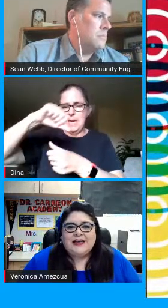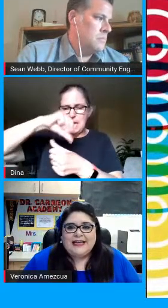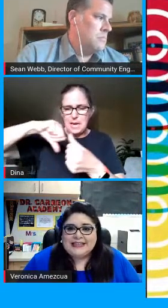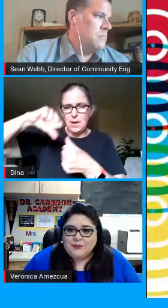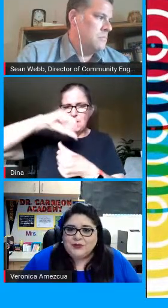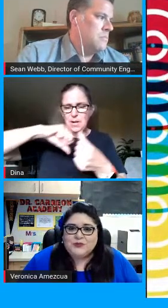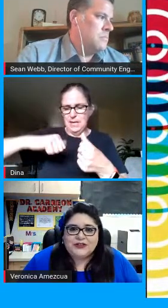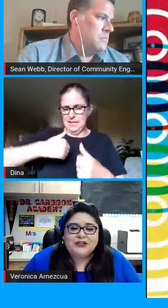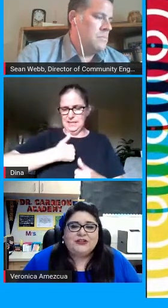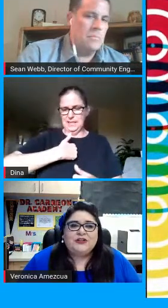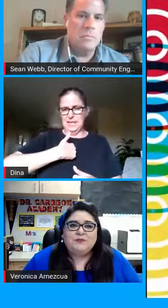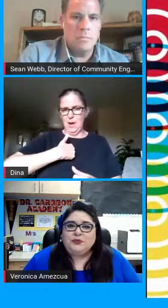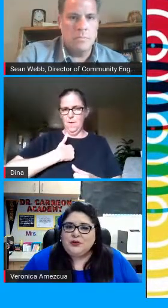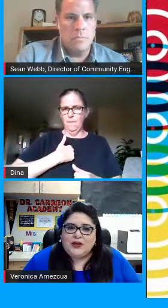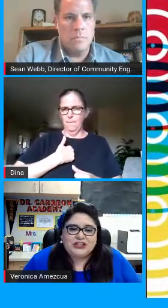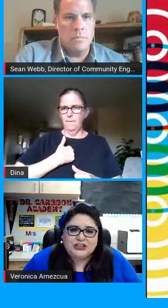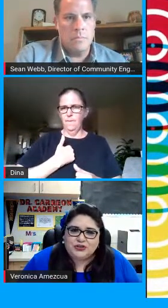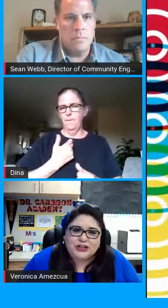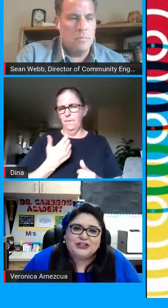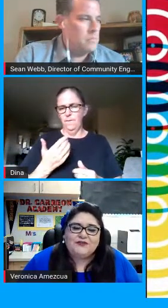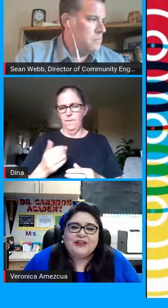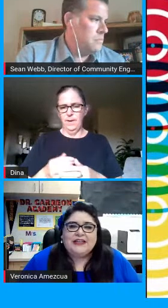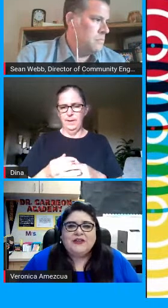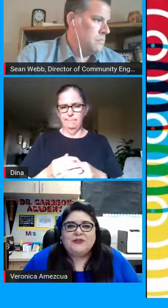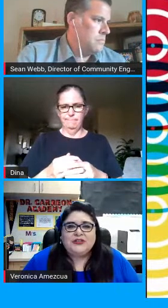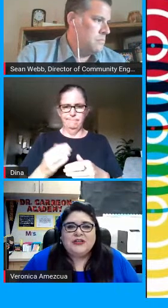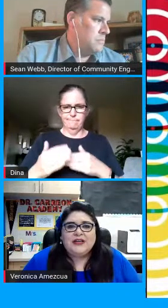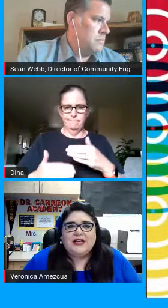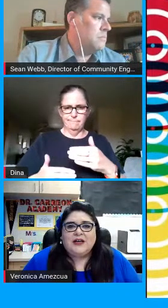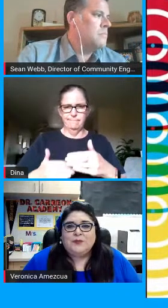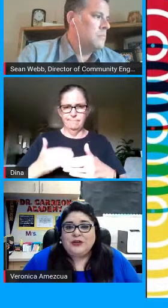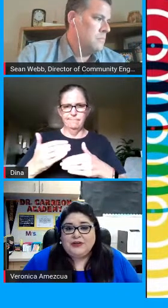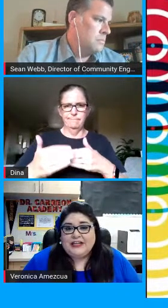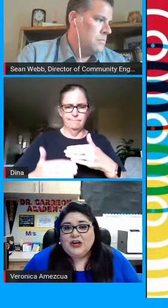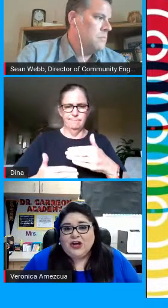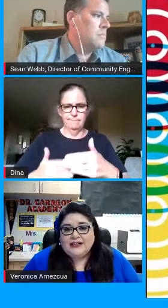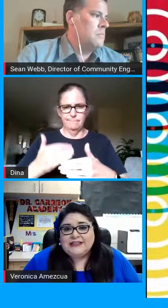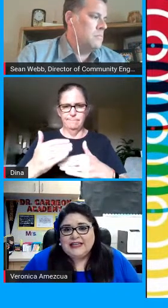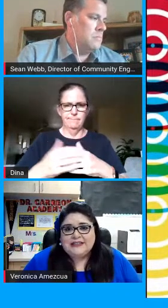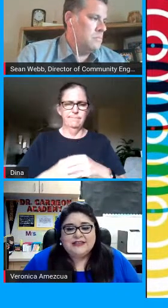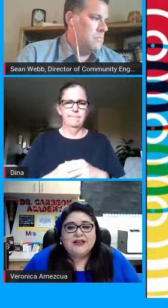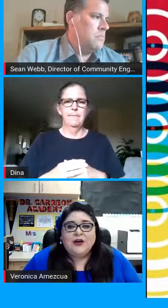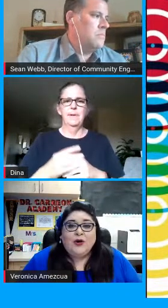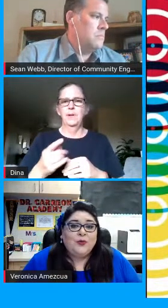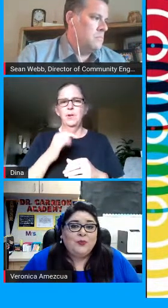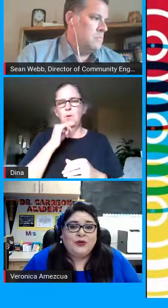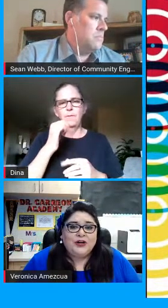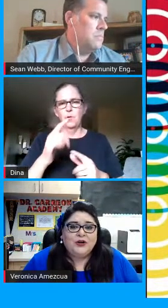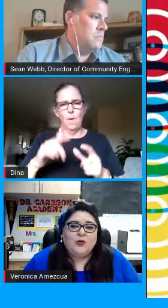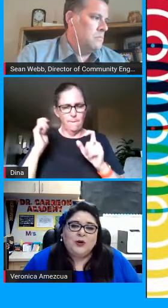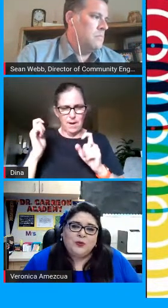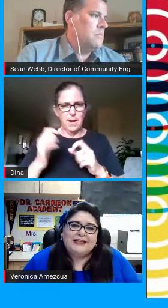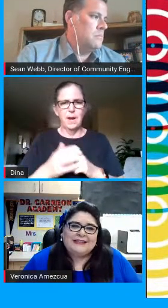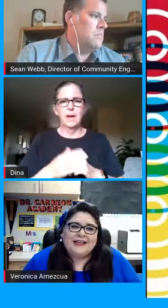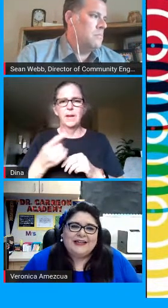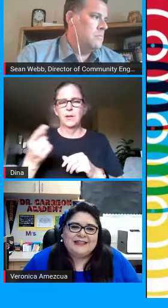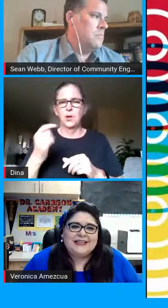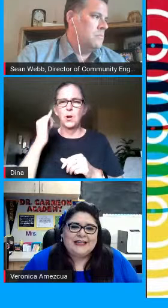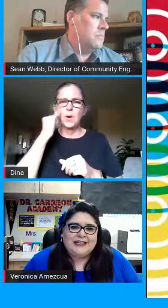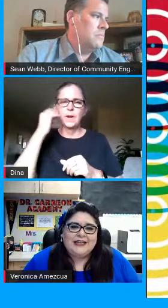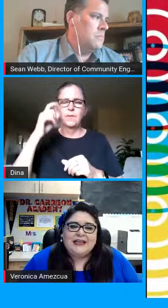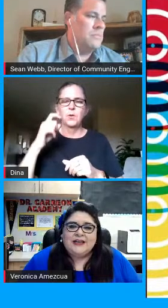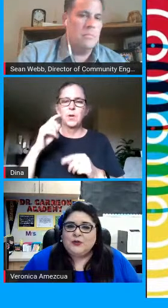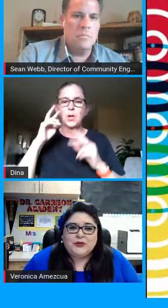uh examples would include pre-watching instructional videos uh pre-reading content homework or work